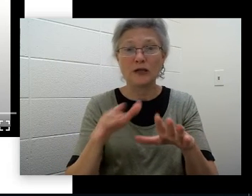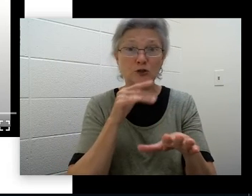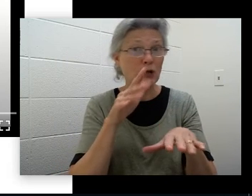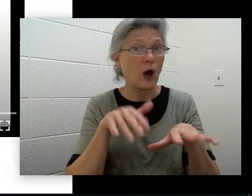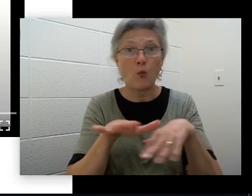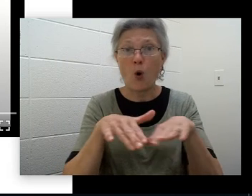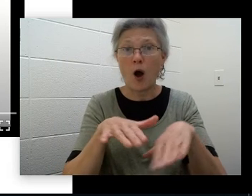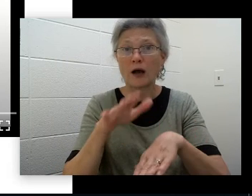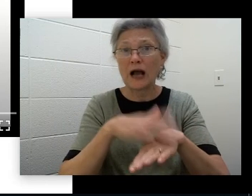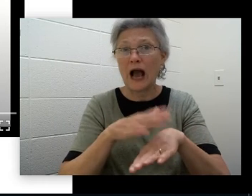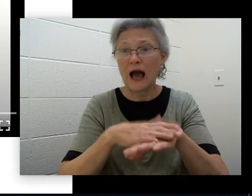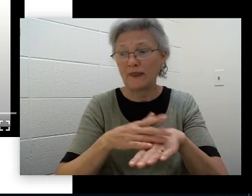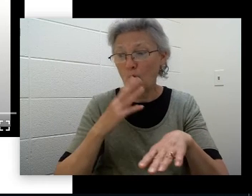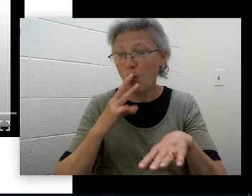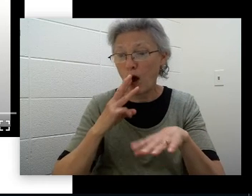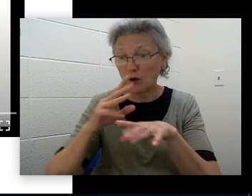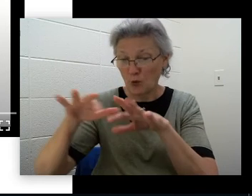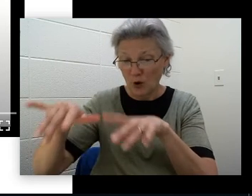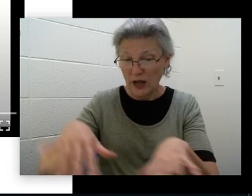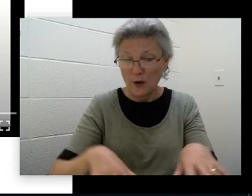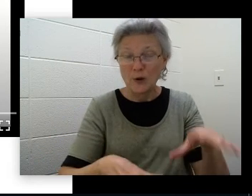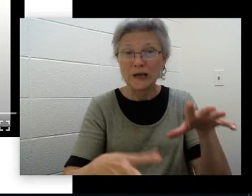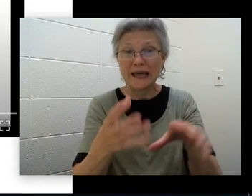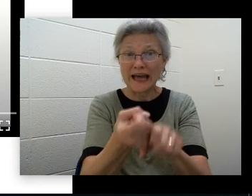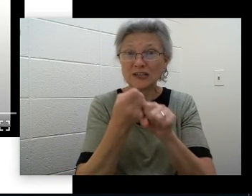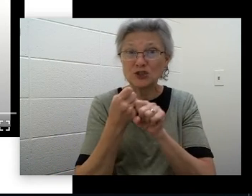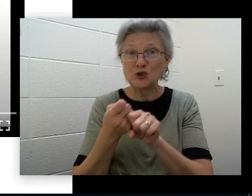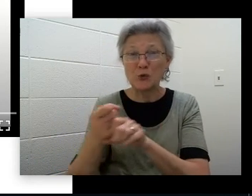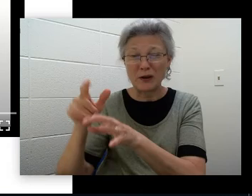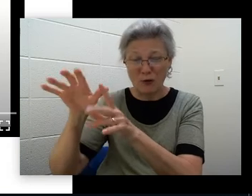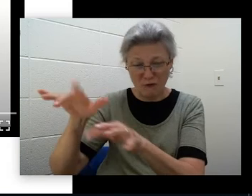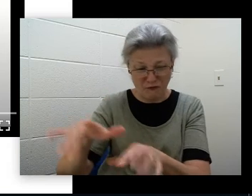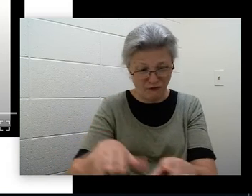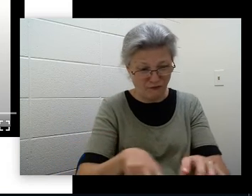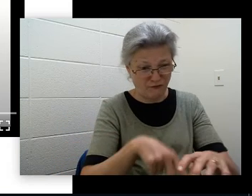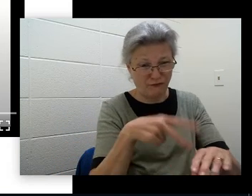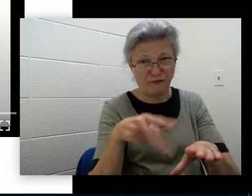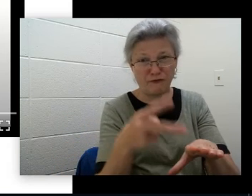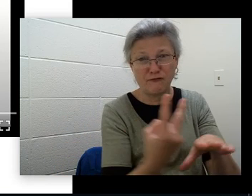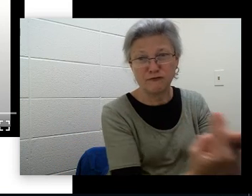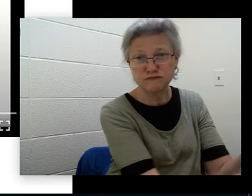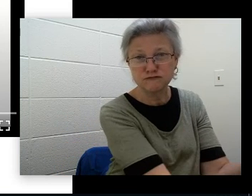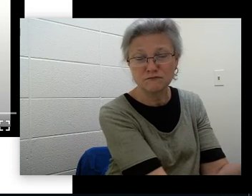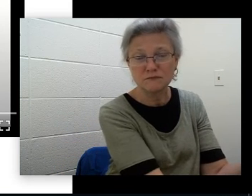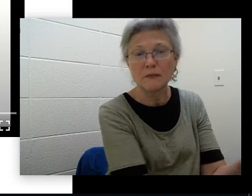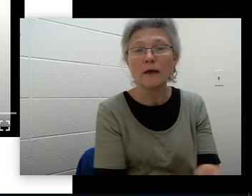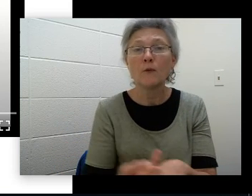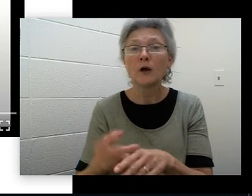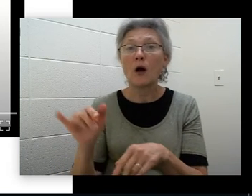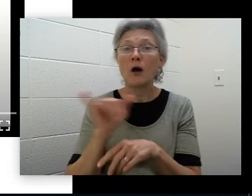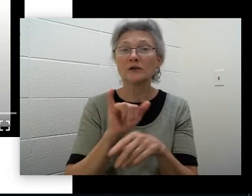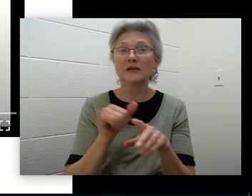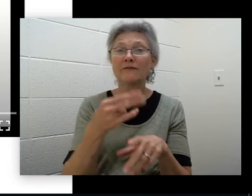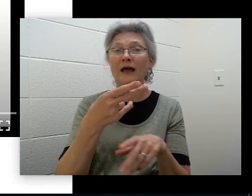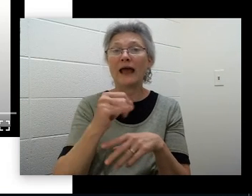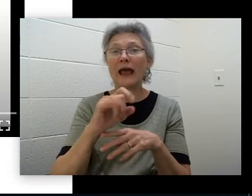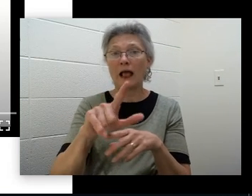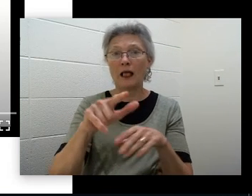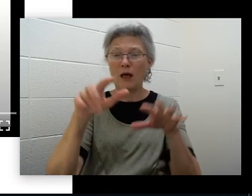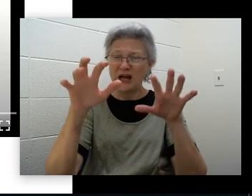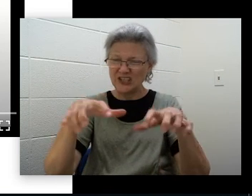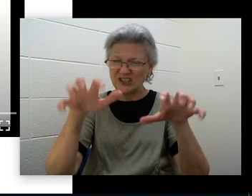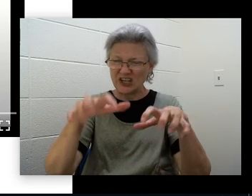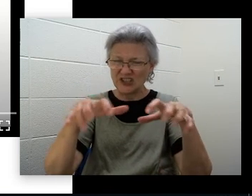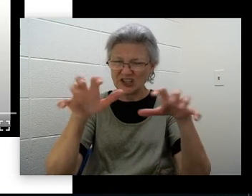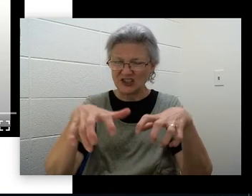around the floodwaters, either, where you could be swept away. We can also have hail with thunderstorms. And sometimes those